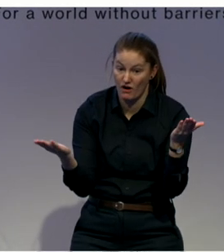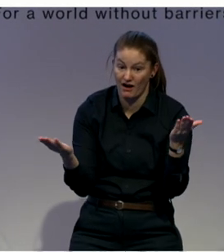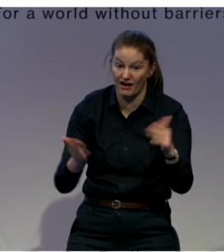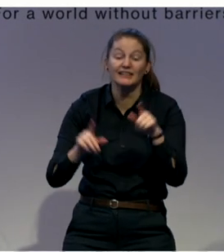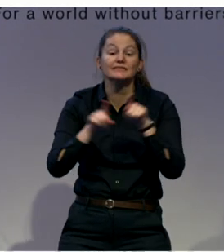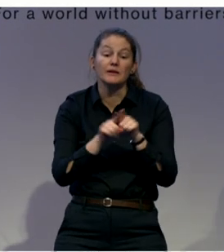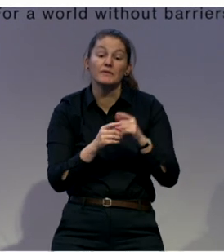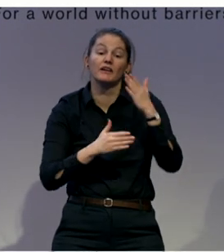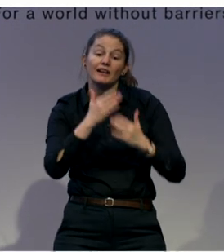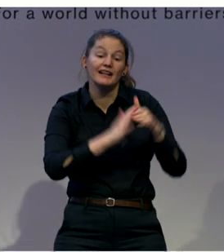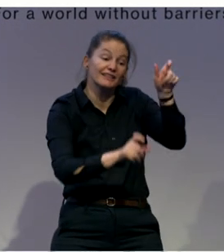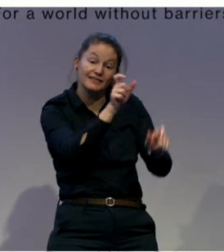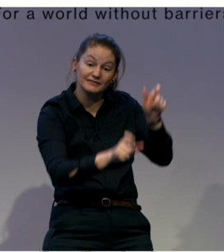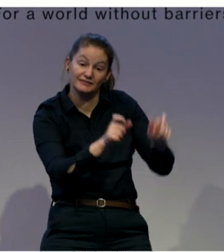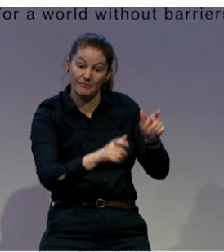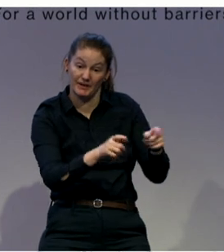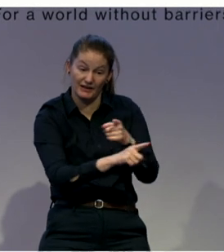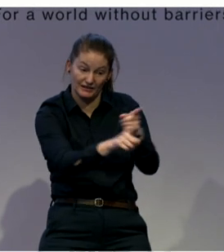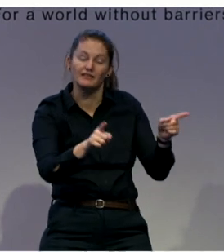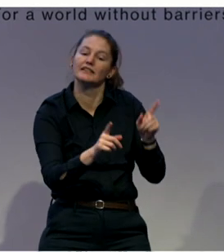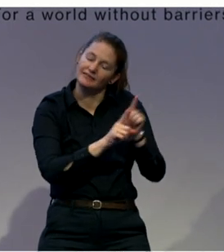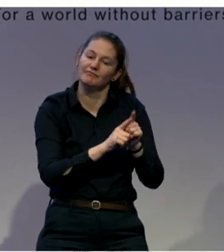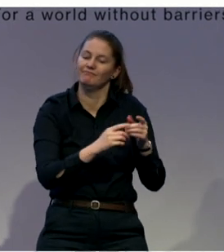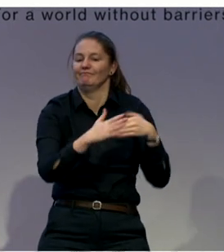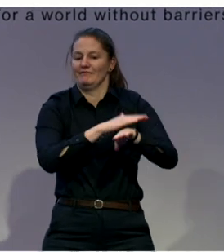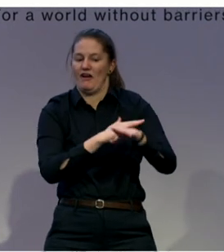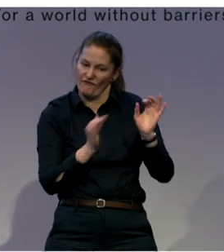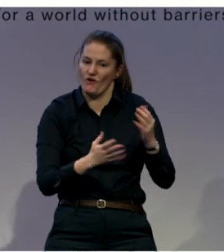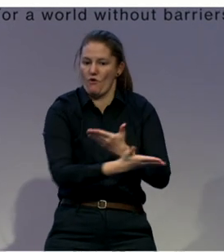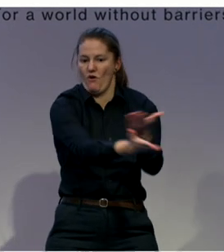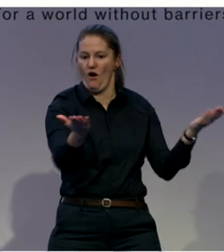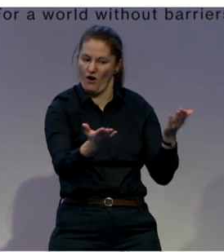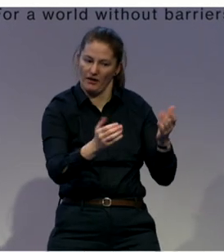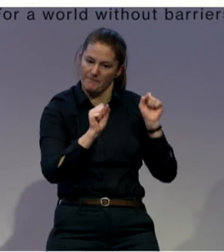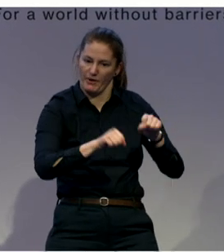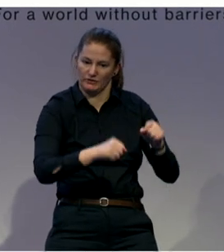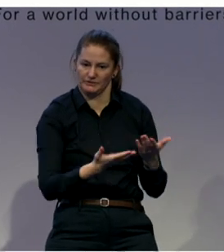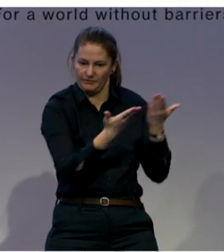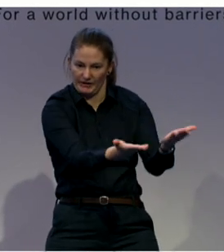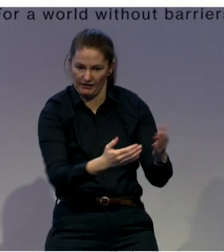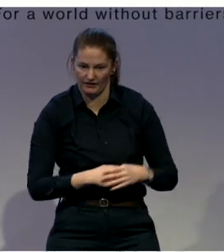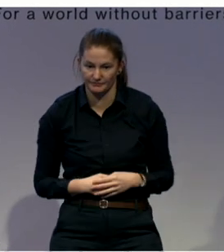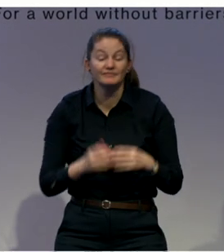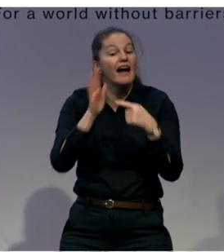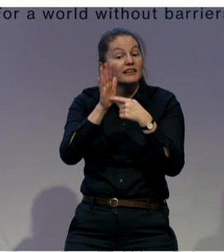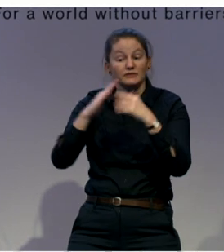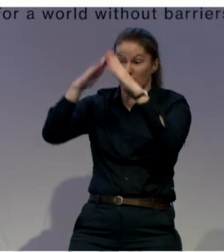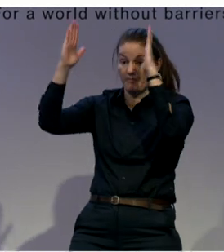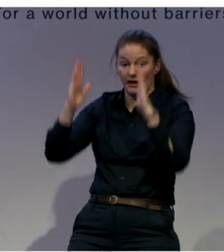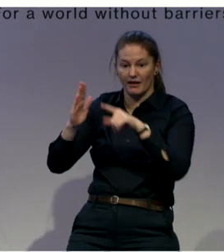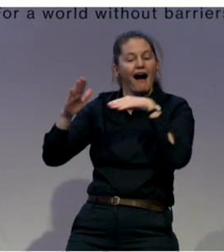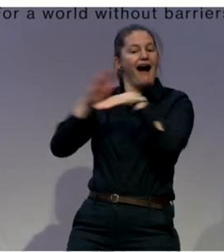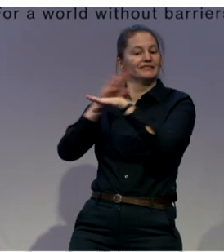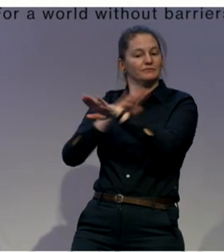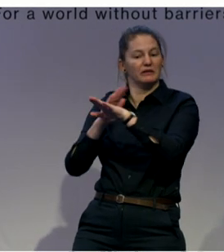housing? Because now, when disabled people go to find for accessible flats, often they are faced with the fact like,